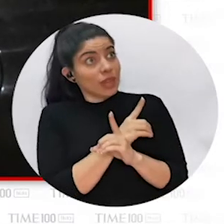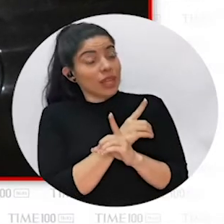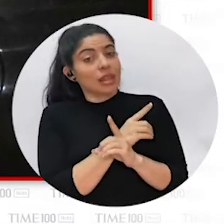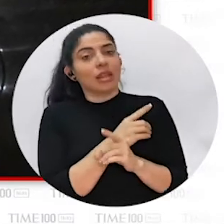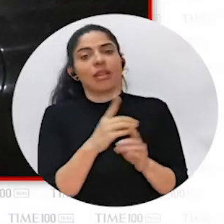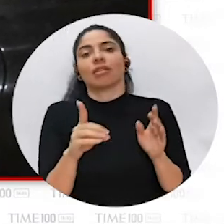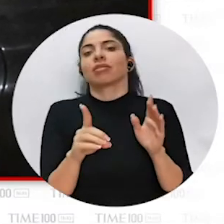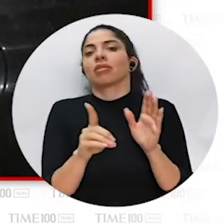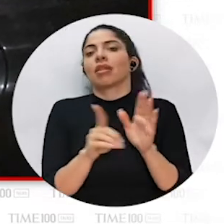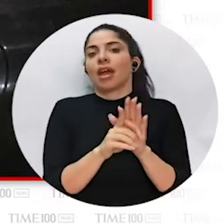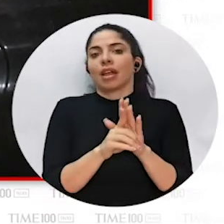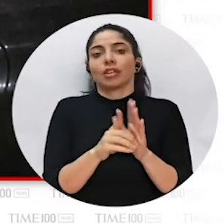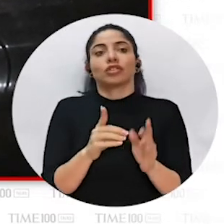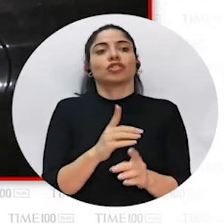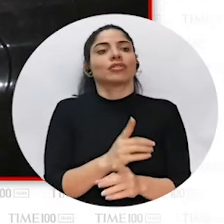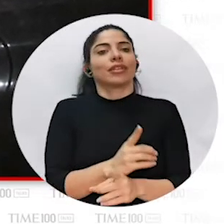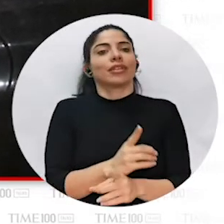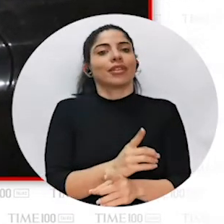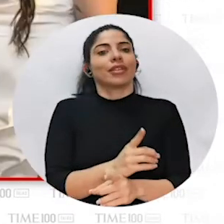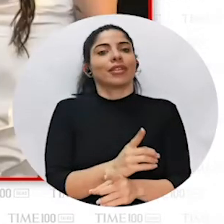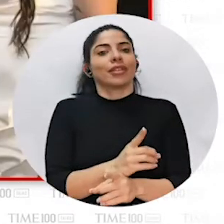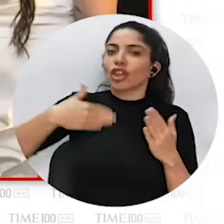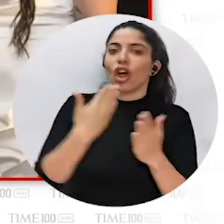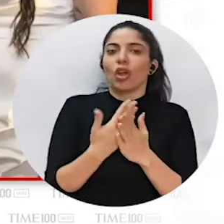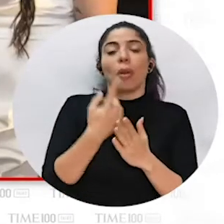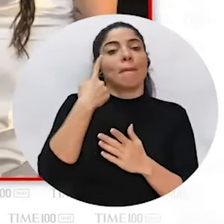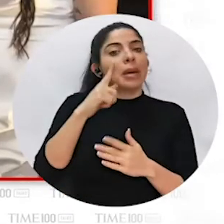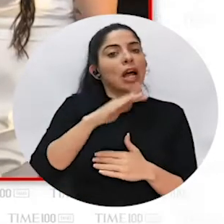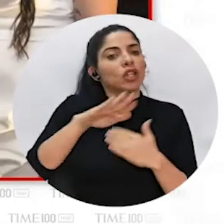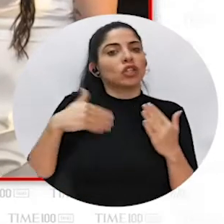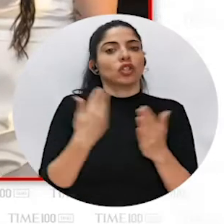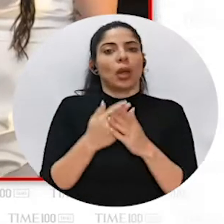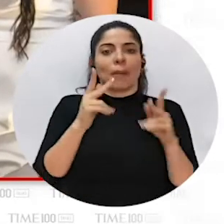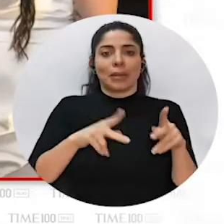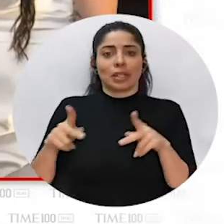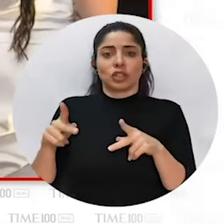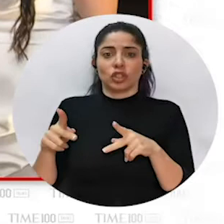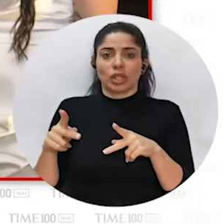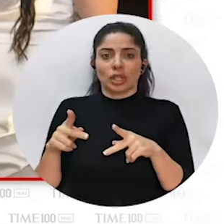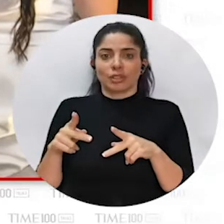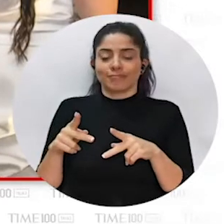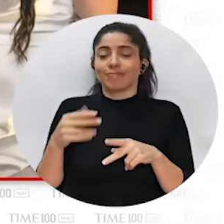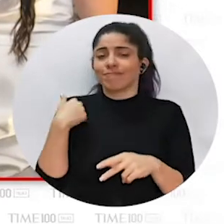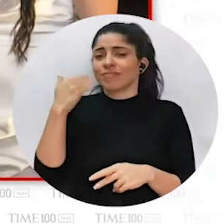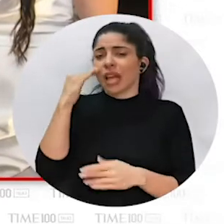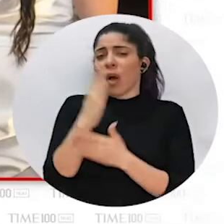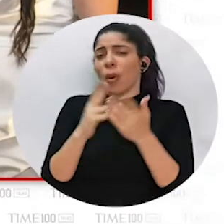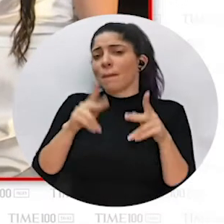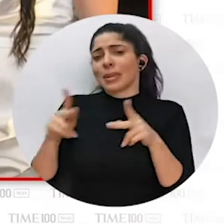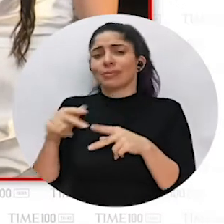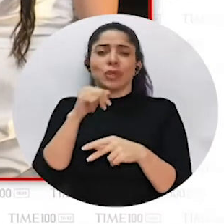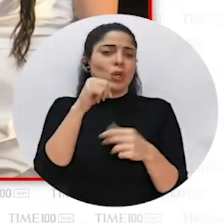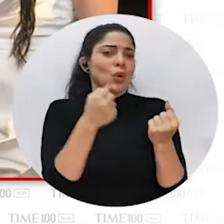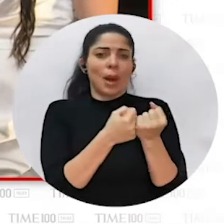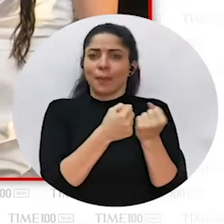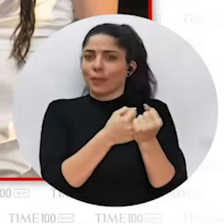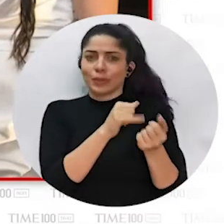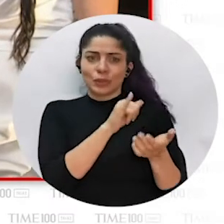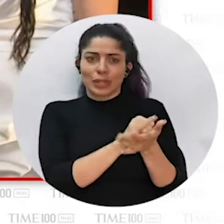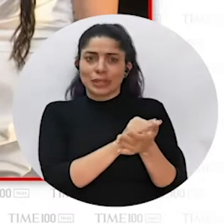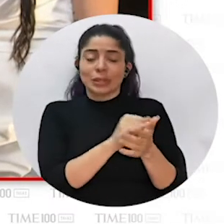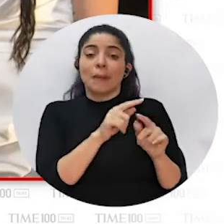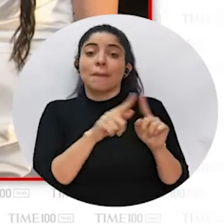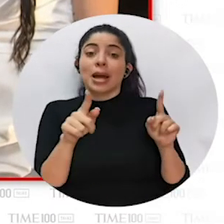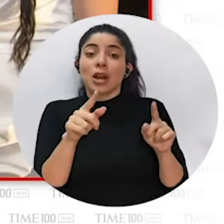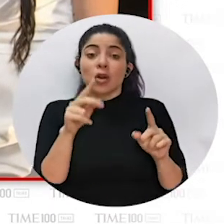defending them all, and you're defending all people altogether. So I know there's lots of people that don't support that.